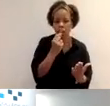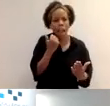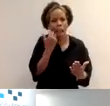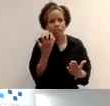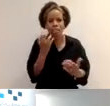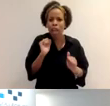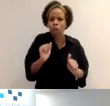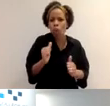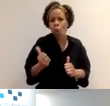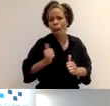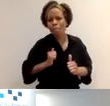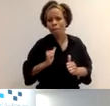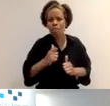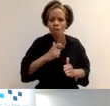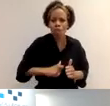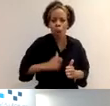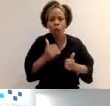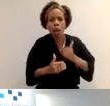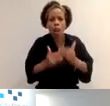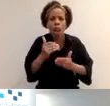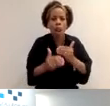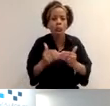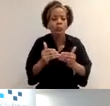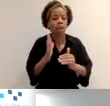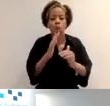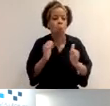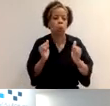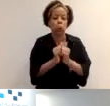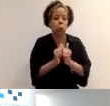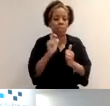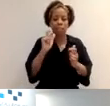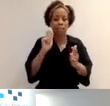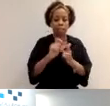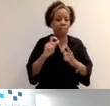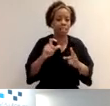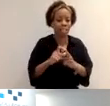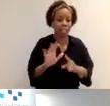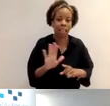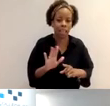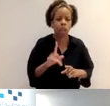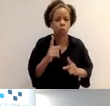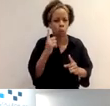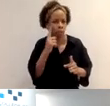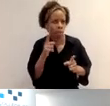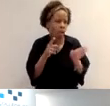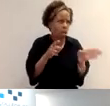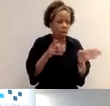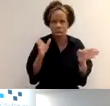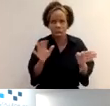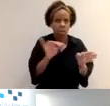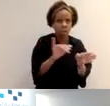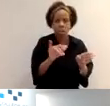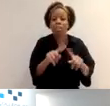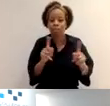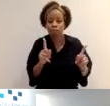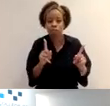what's expected to you, um, and your work tasks won't be counted as CPD. So just try and have a think about that as well. Uh,